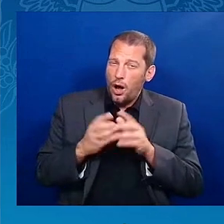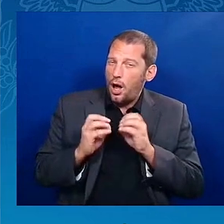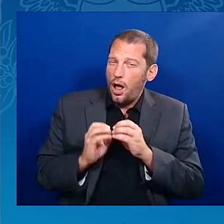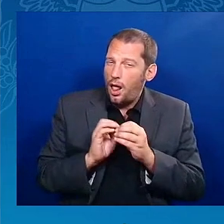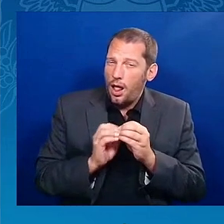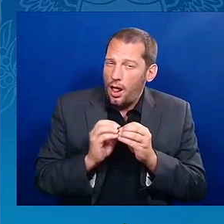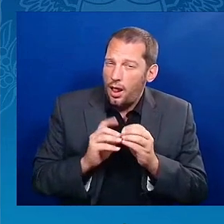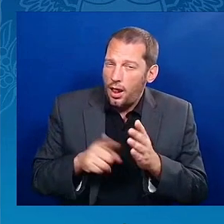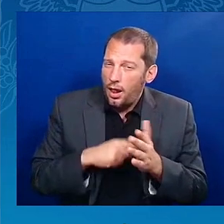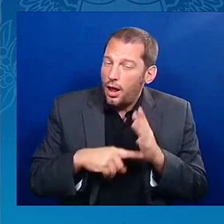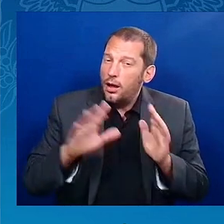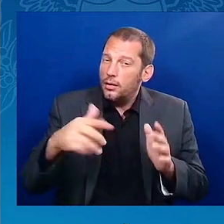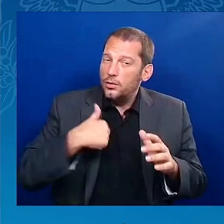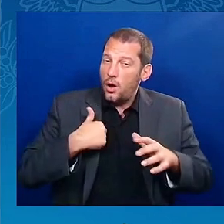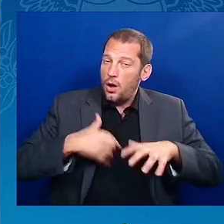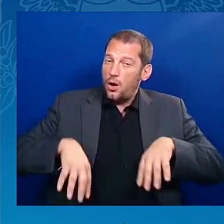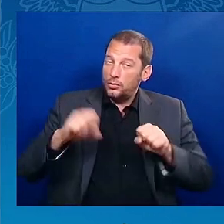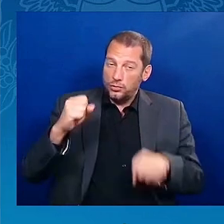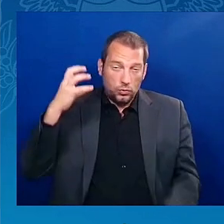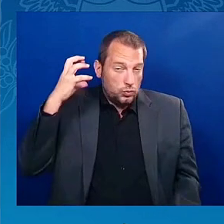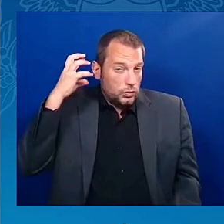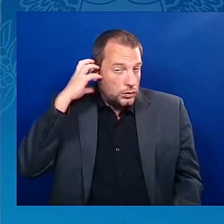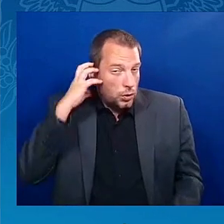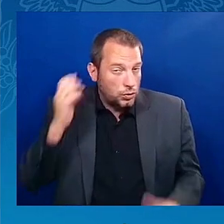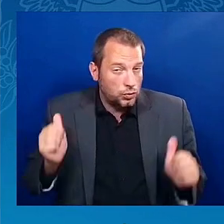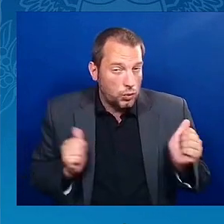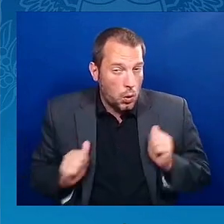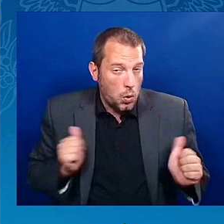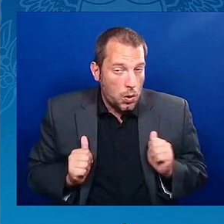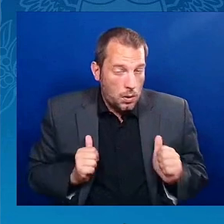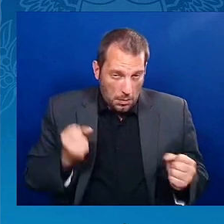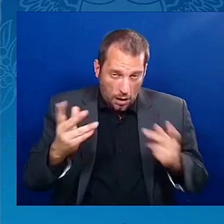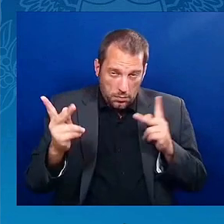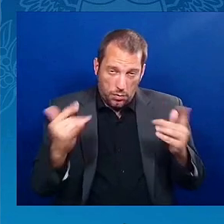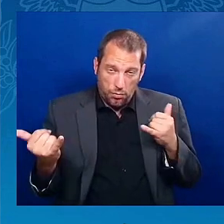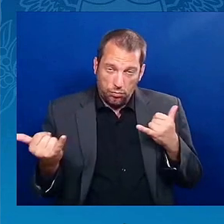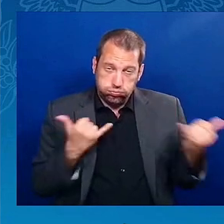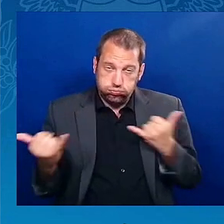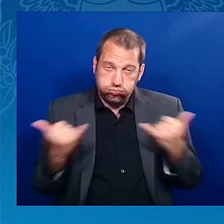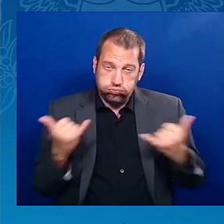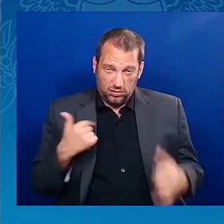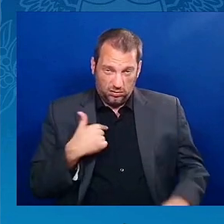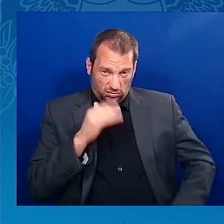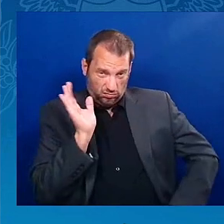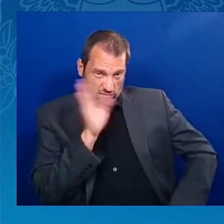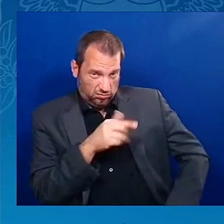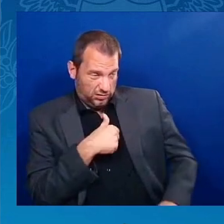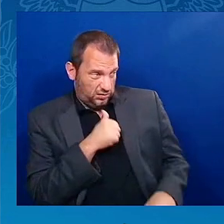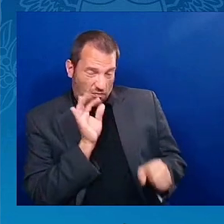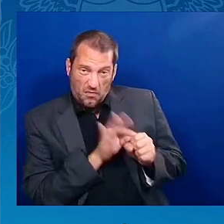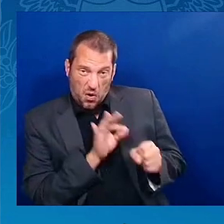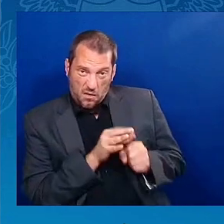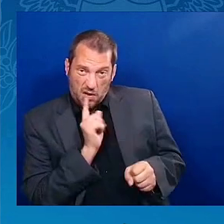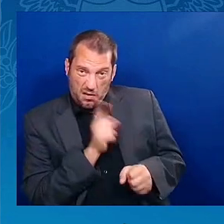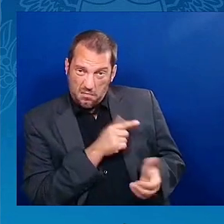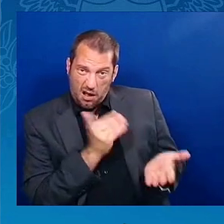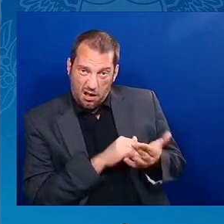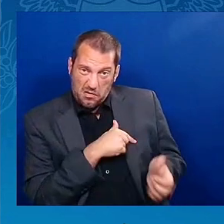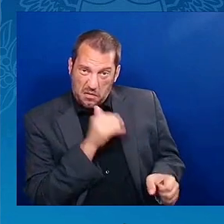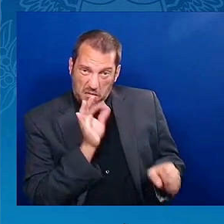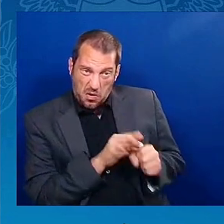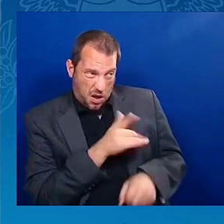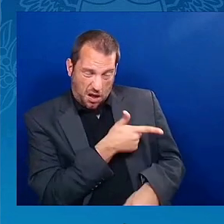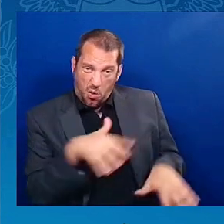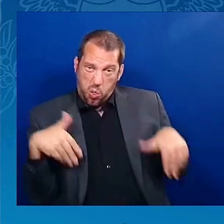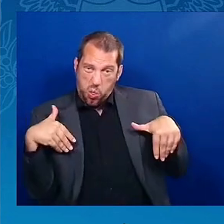I'm not voting if they not doing nothing for us. Listen to me. If you do not vote, the analytics will show they